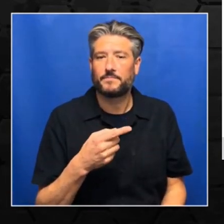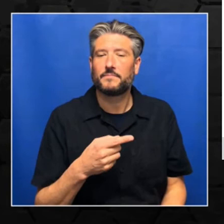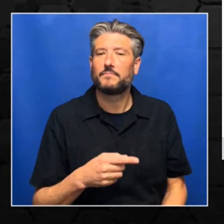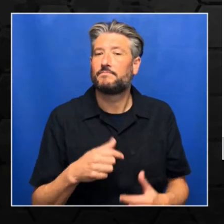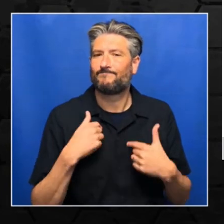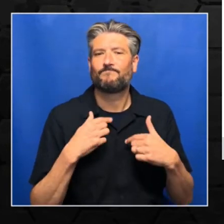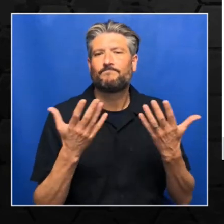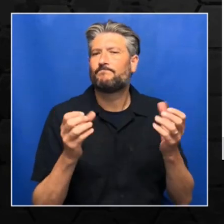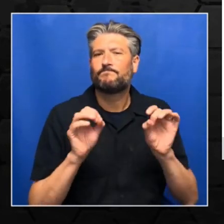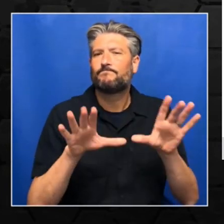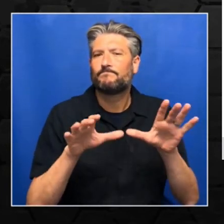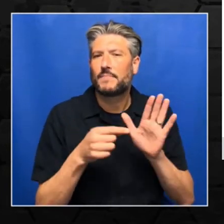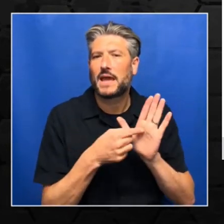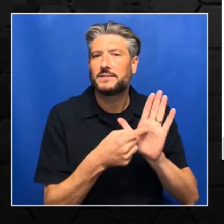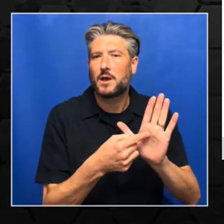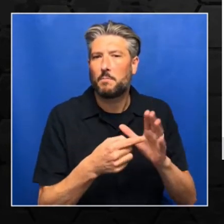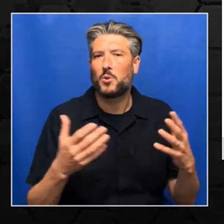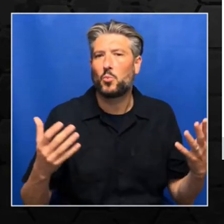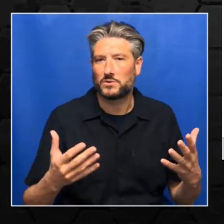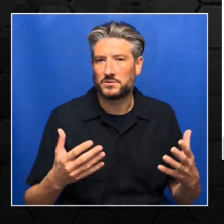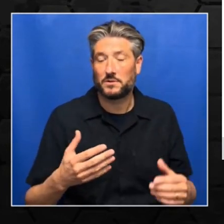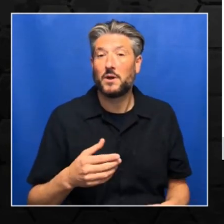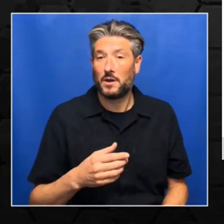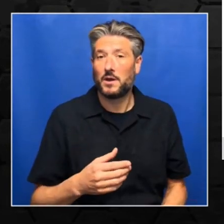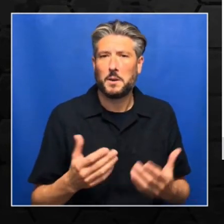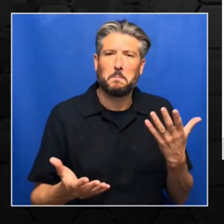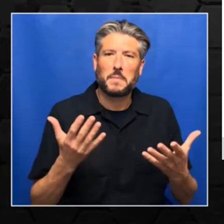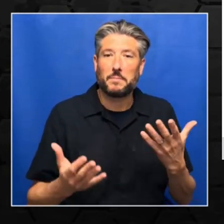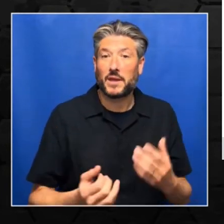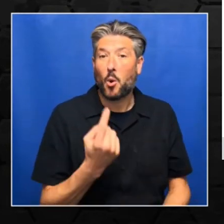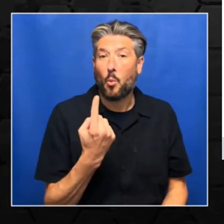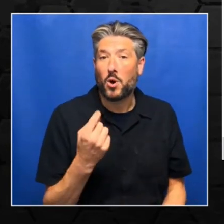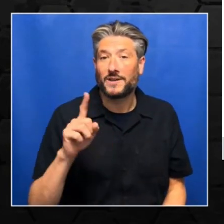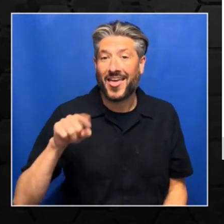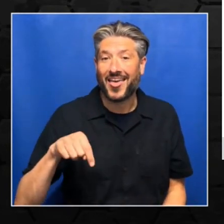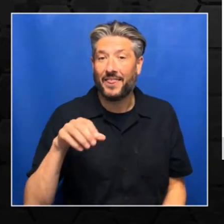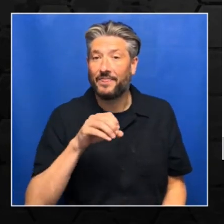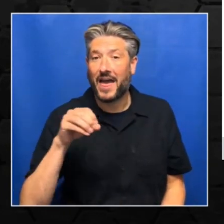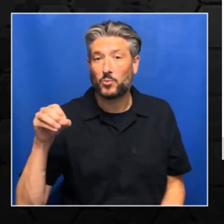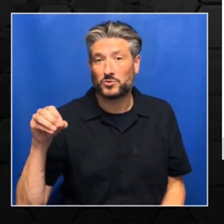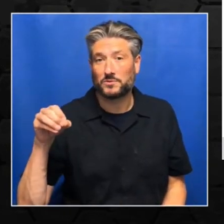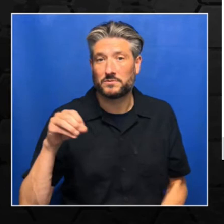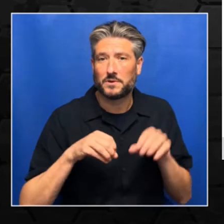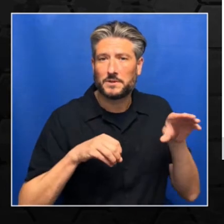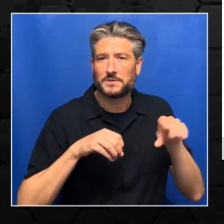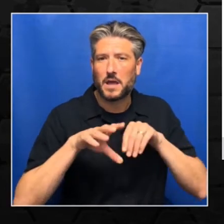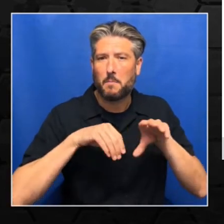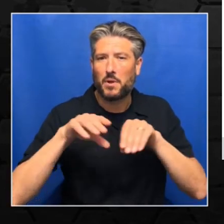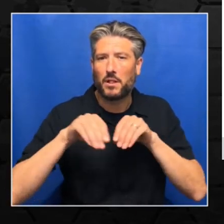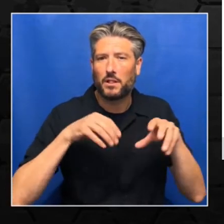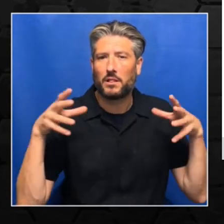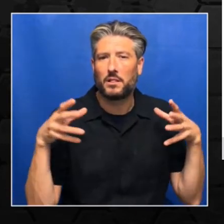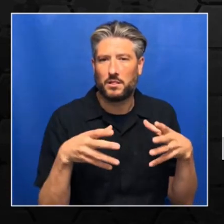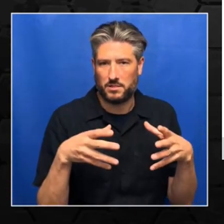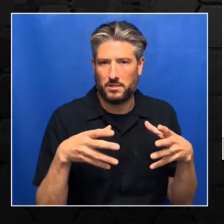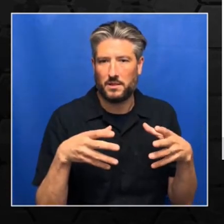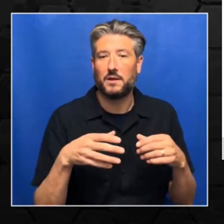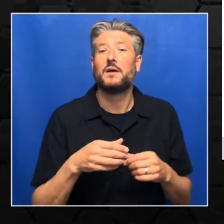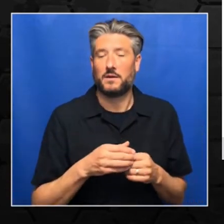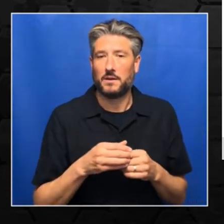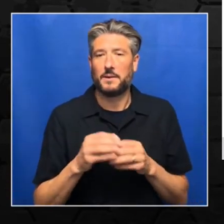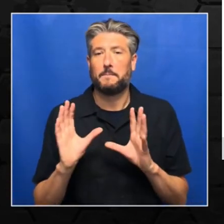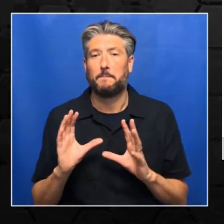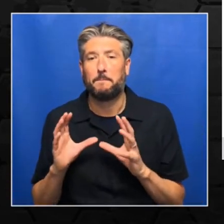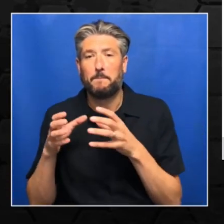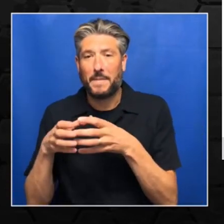suppose we have 1000 samples. Now, and if we specify batch size equals to 64, it means that in the first